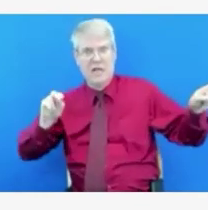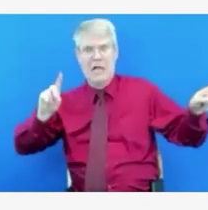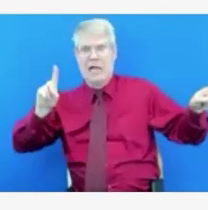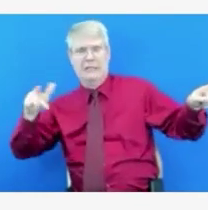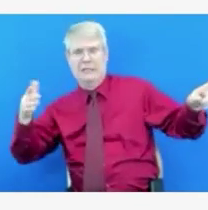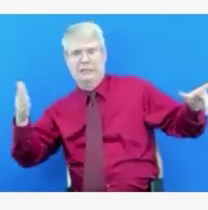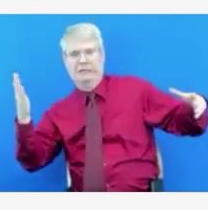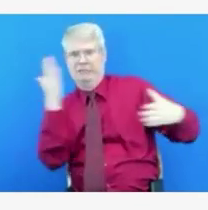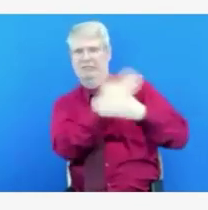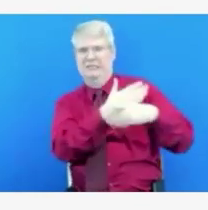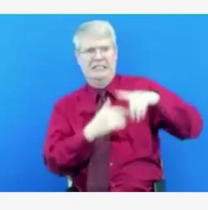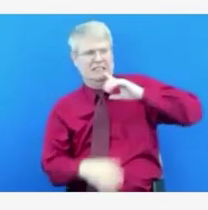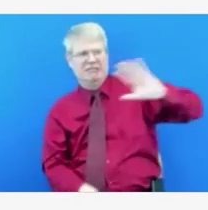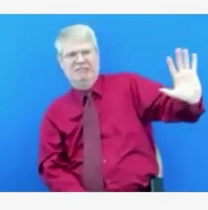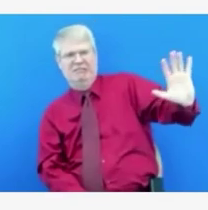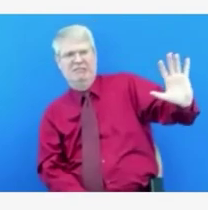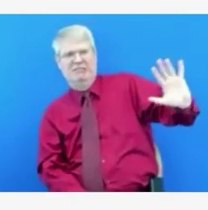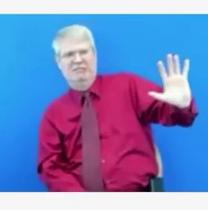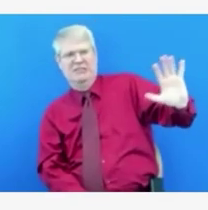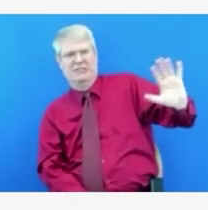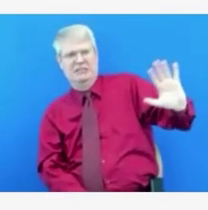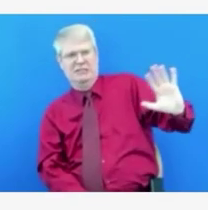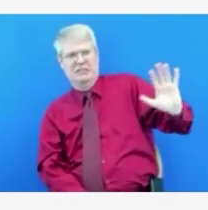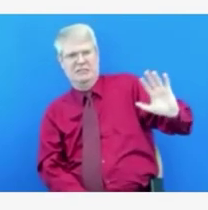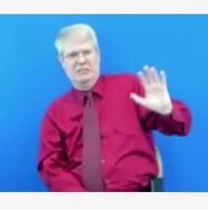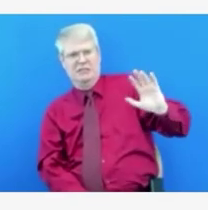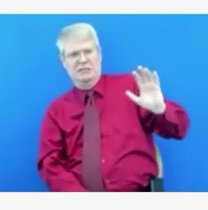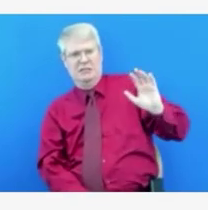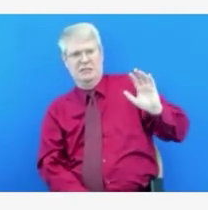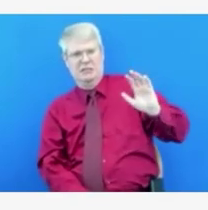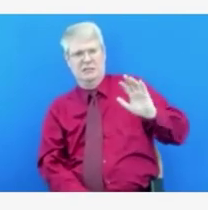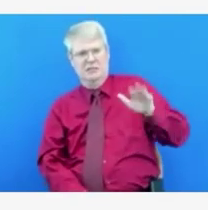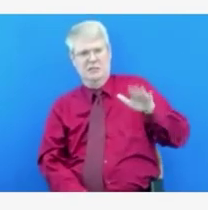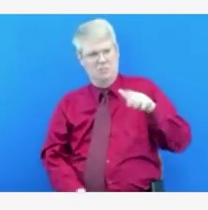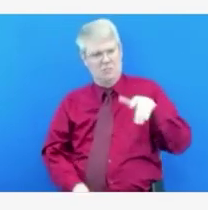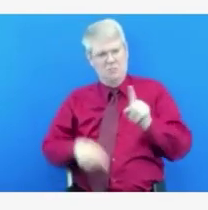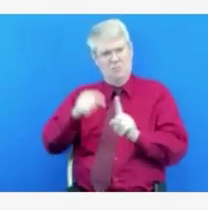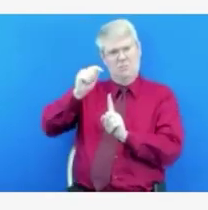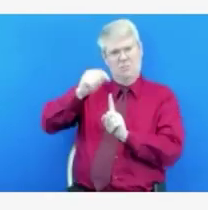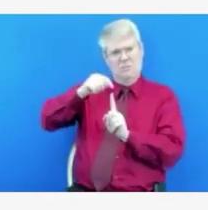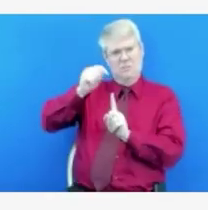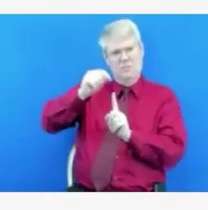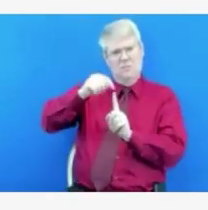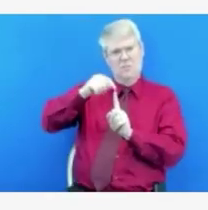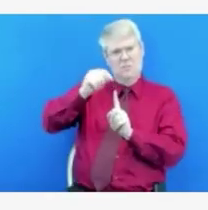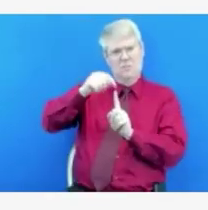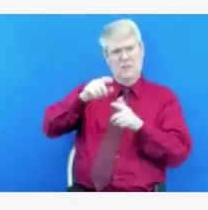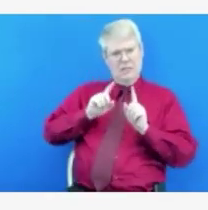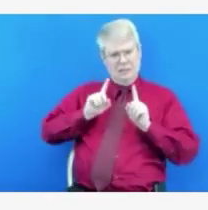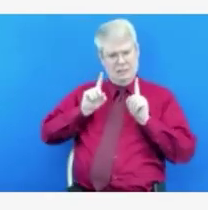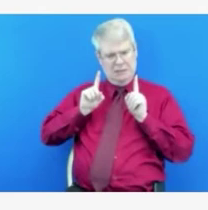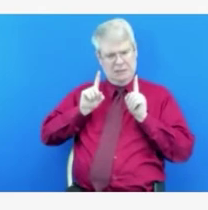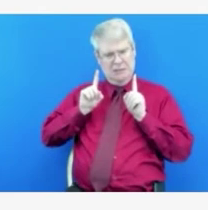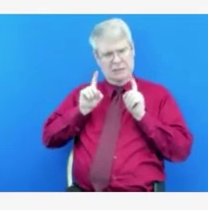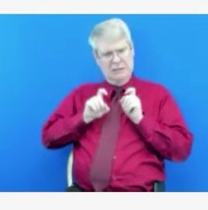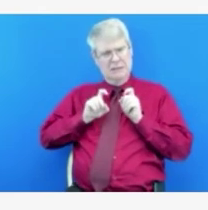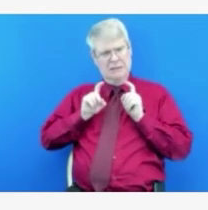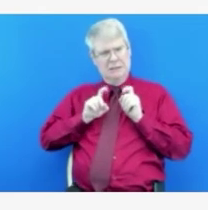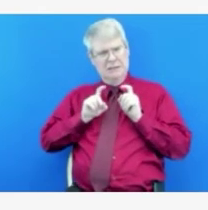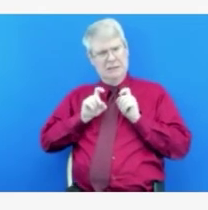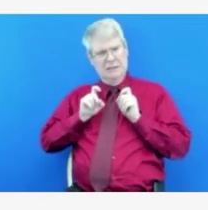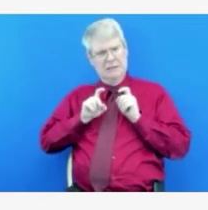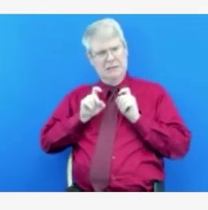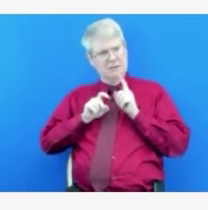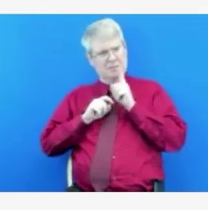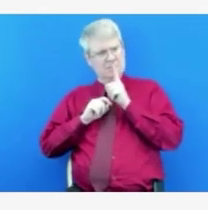schools to do these tests? What's the role here? Are you heartened by these numbers? This doesn't look like there's many more